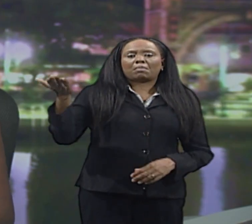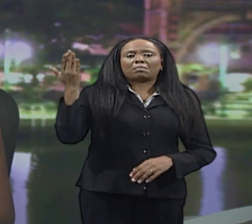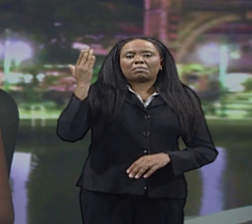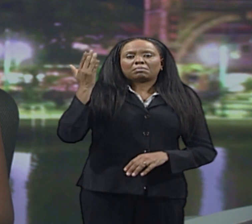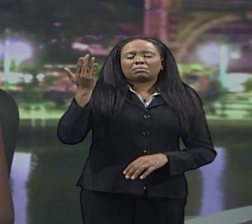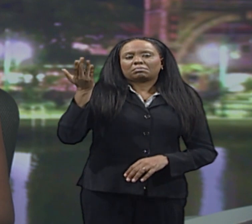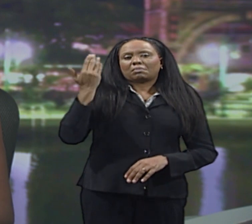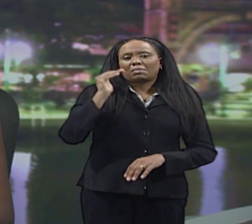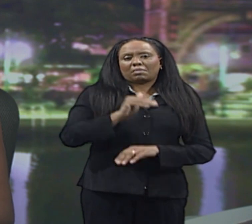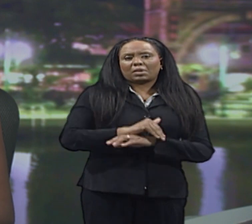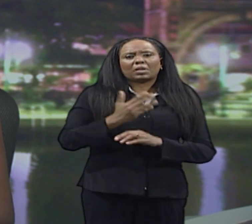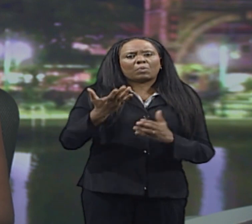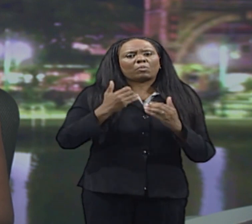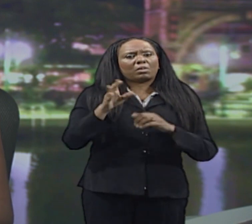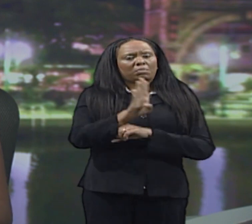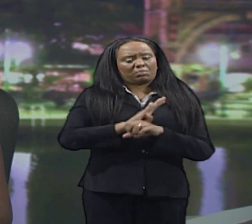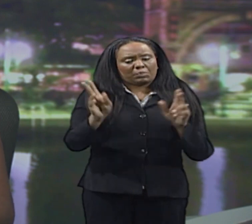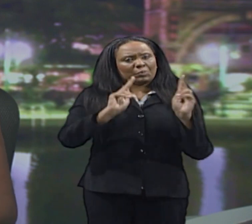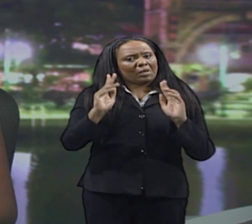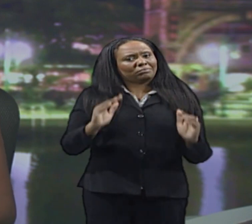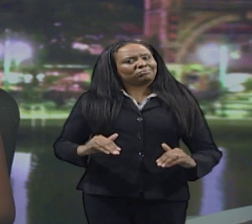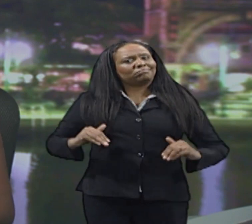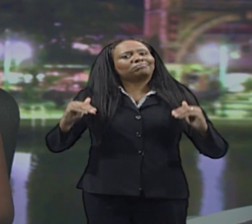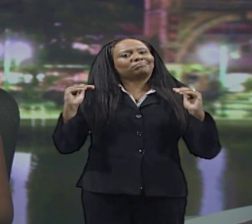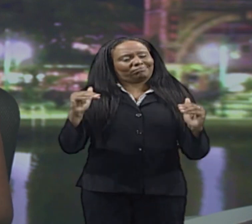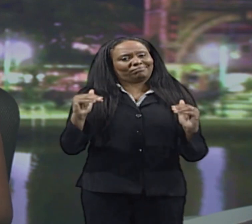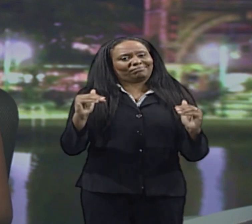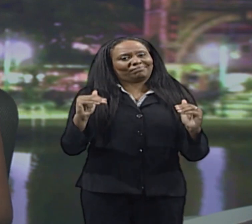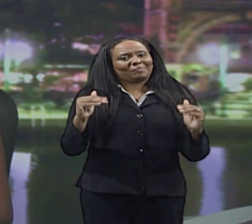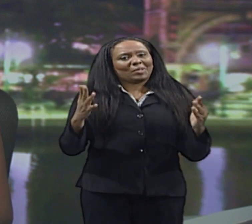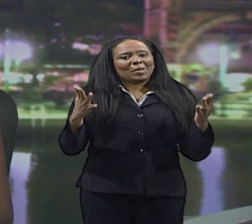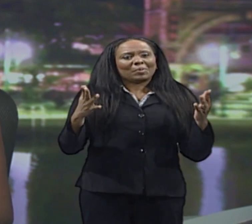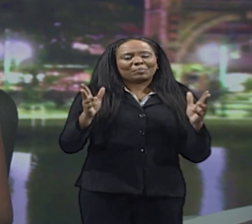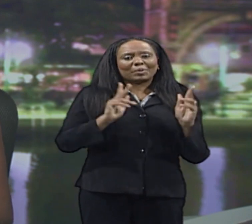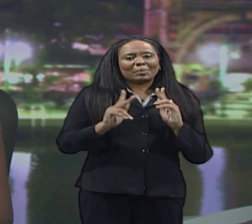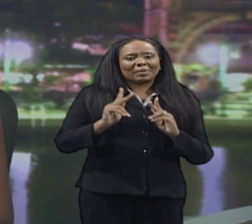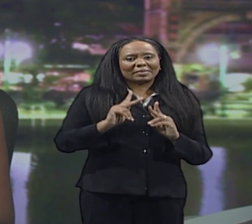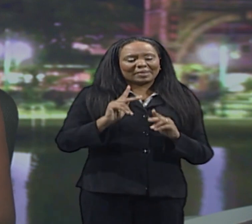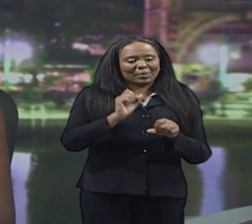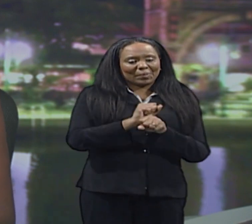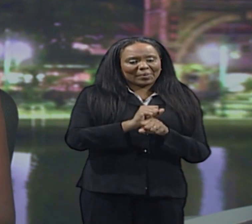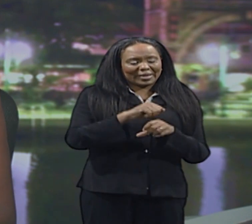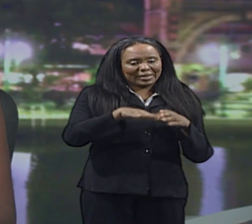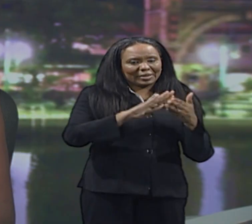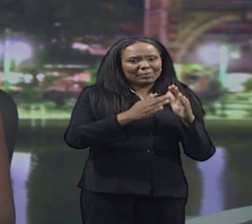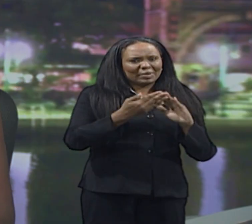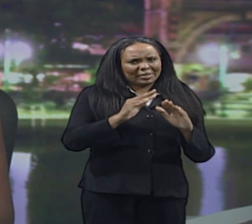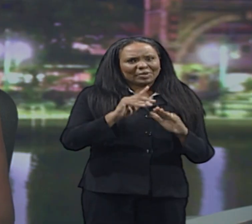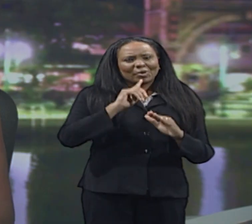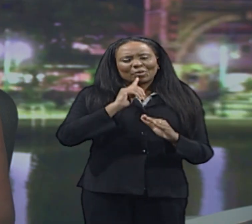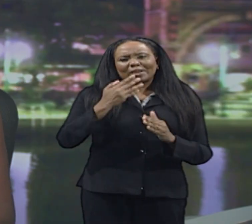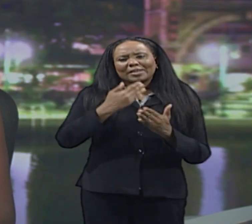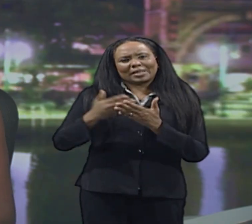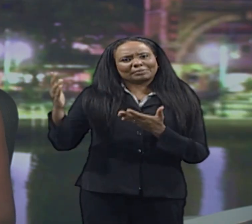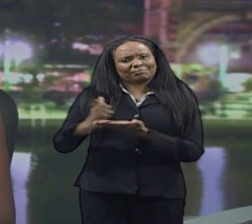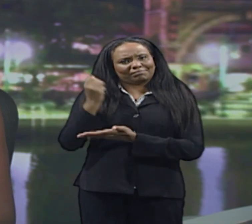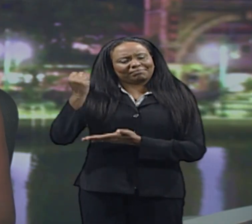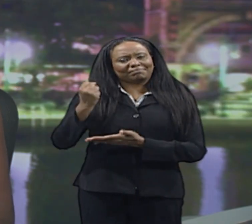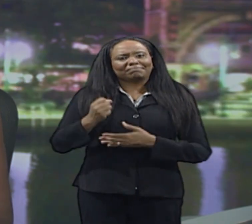main aim is to uplift the Barbadian public and having people who worked in the community before gives them an advantage.